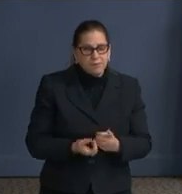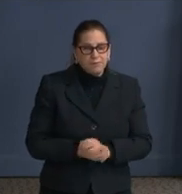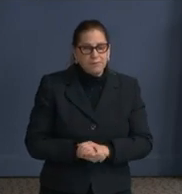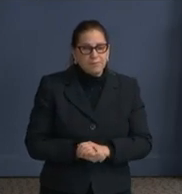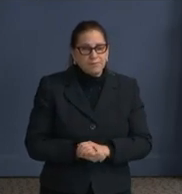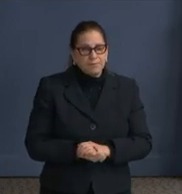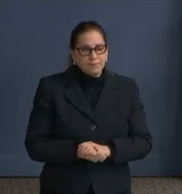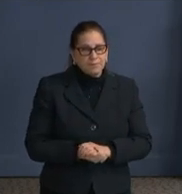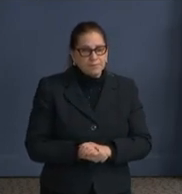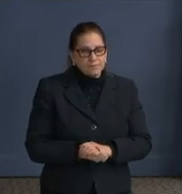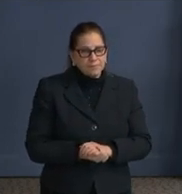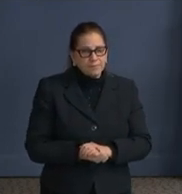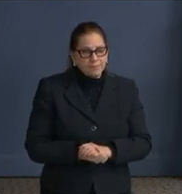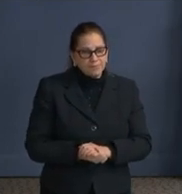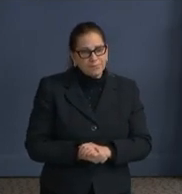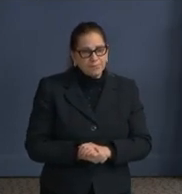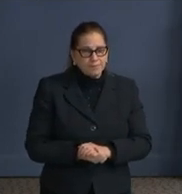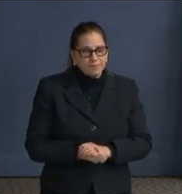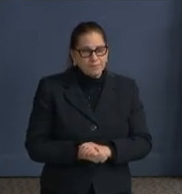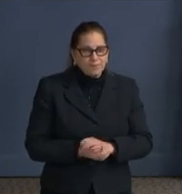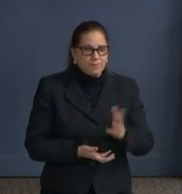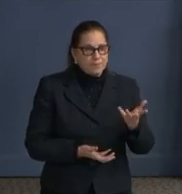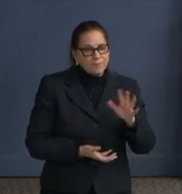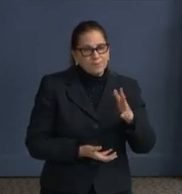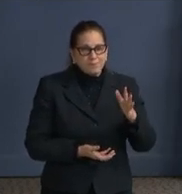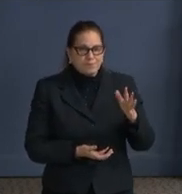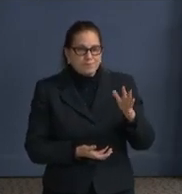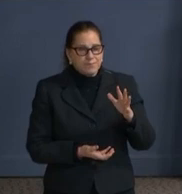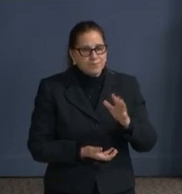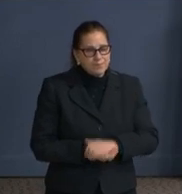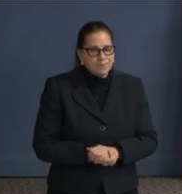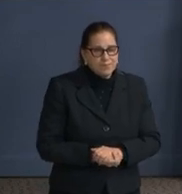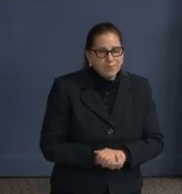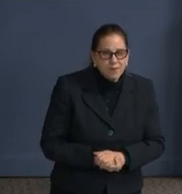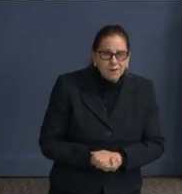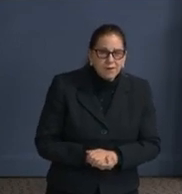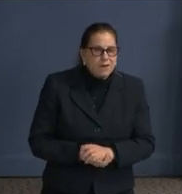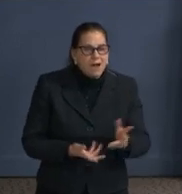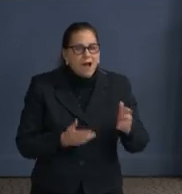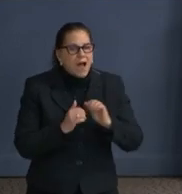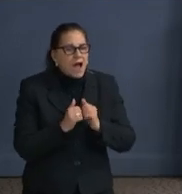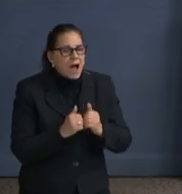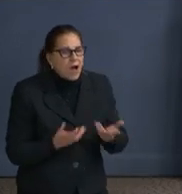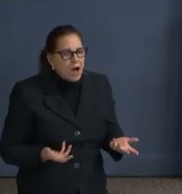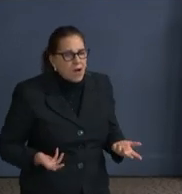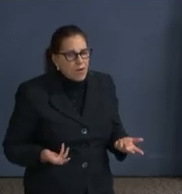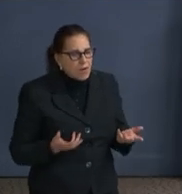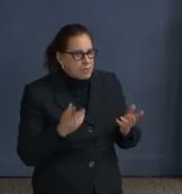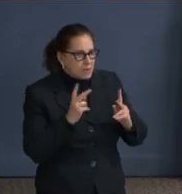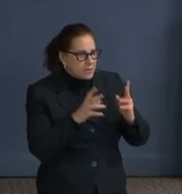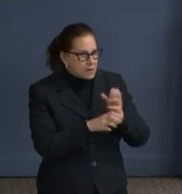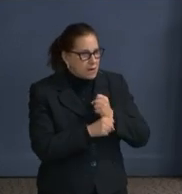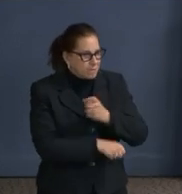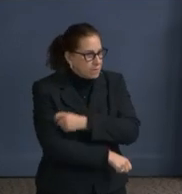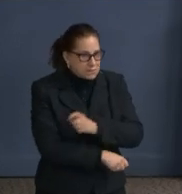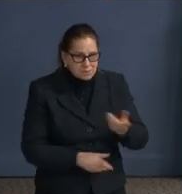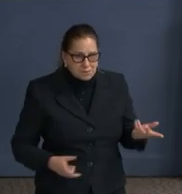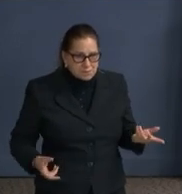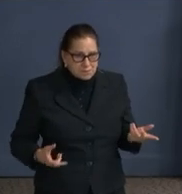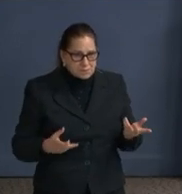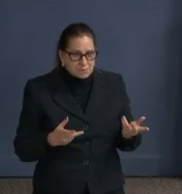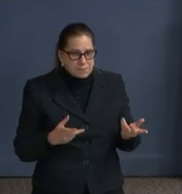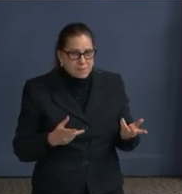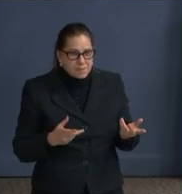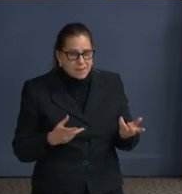thing necessarily that most of our questions come from, which is the how people get vaccinated, right? We focus on the